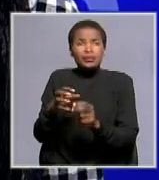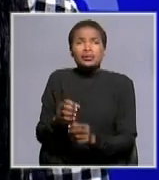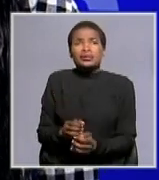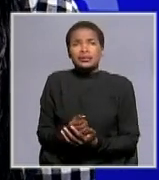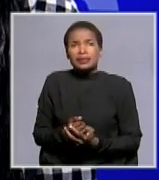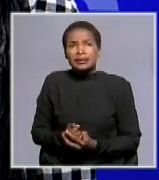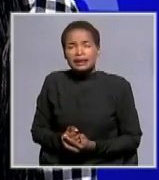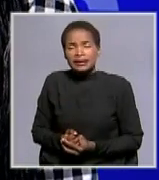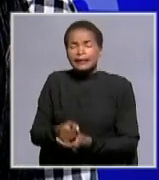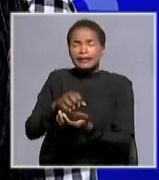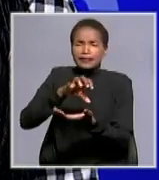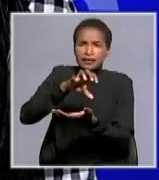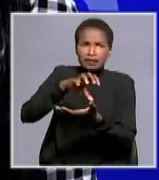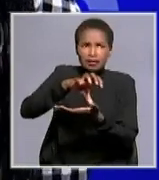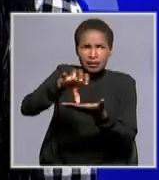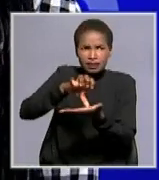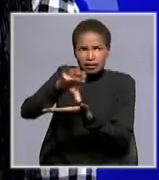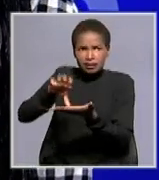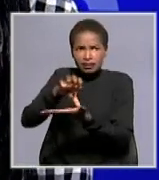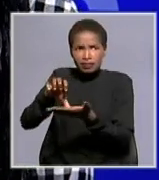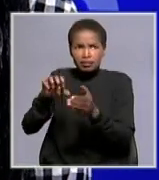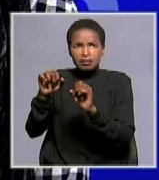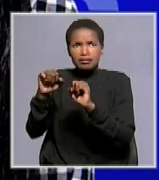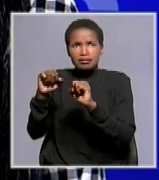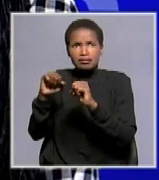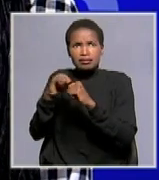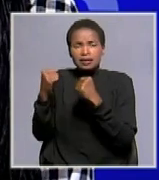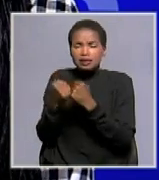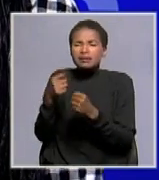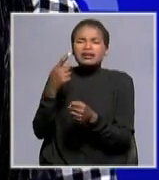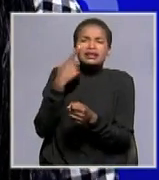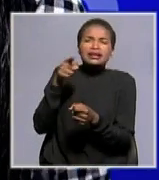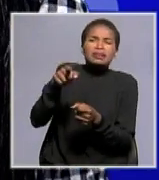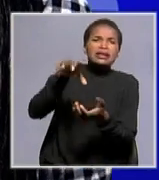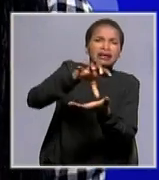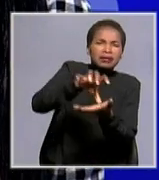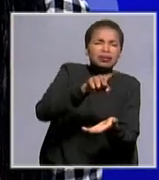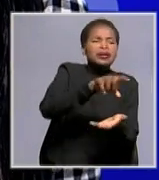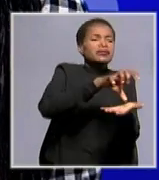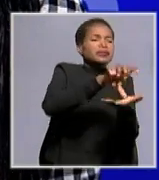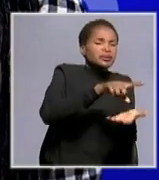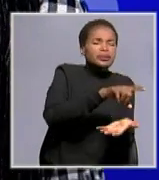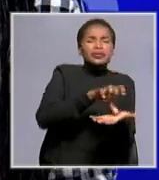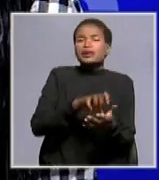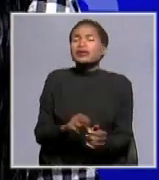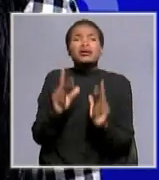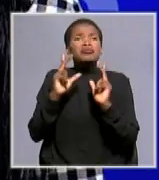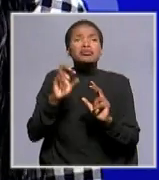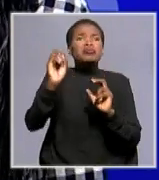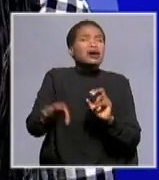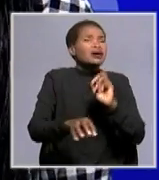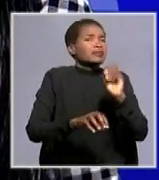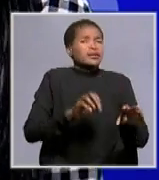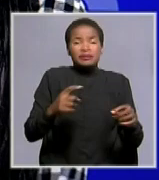management waste organization have to deal with that because you are not supposed to dump where people are normally